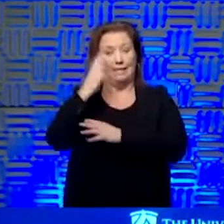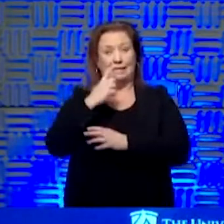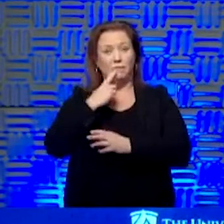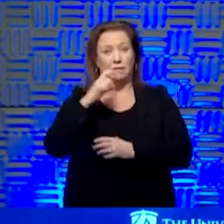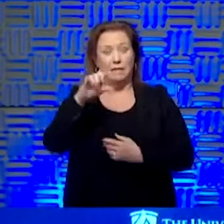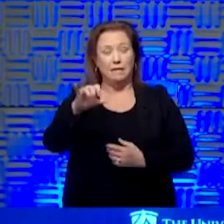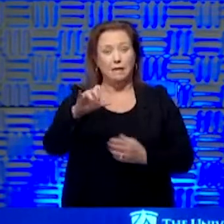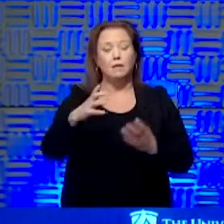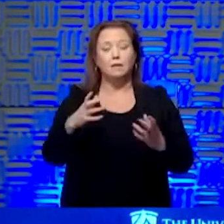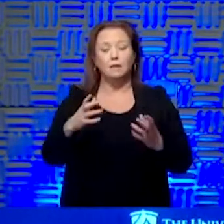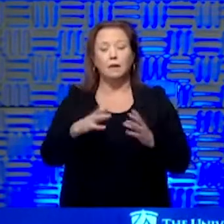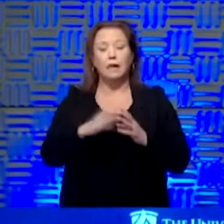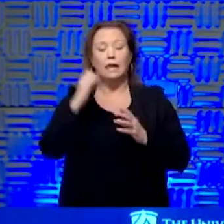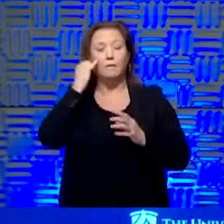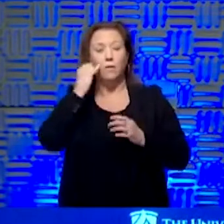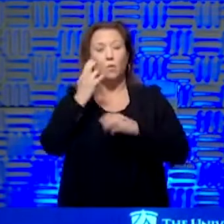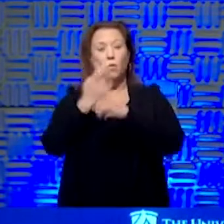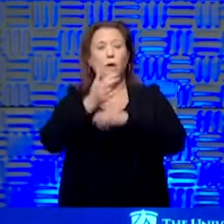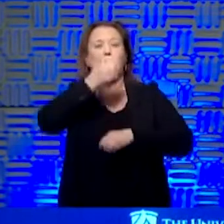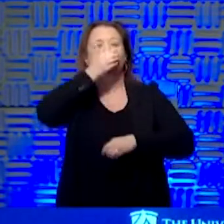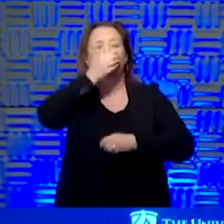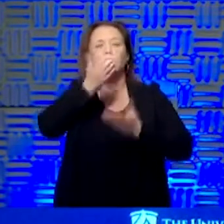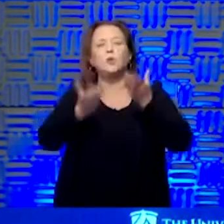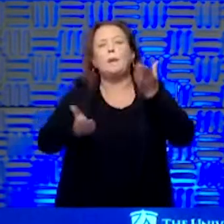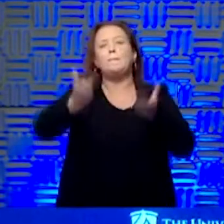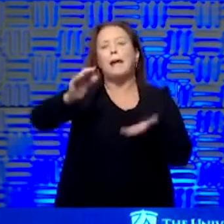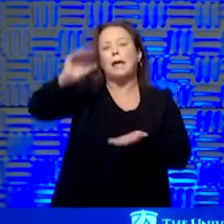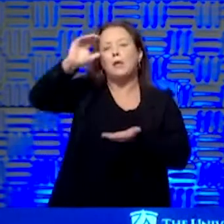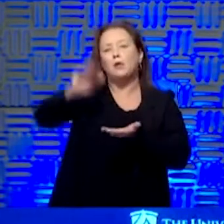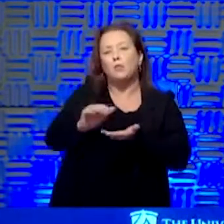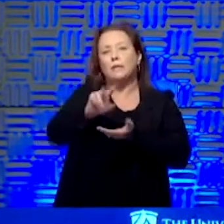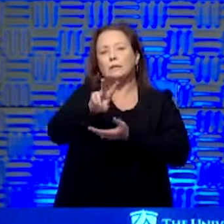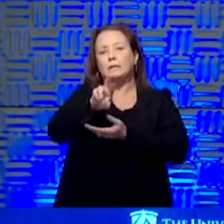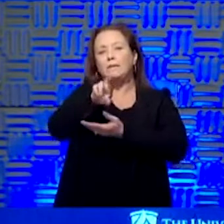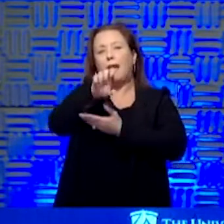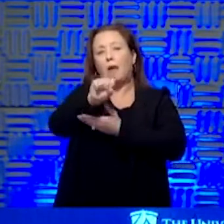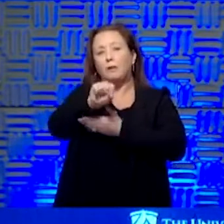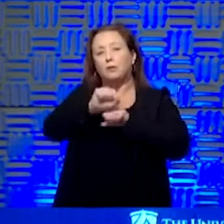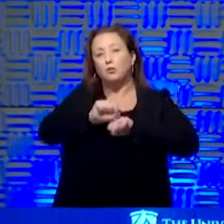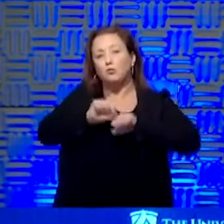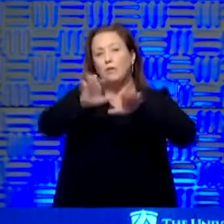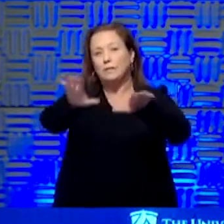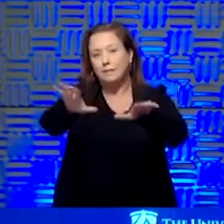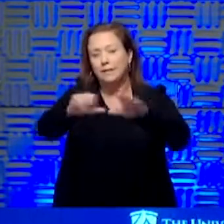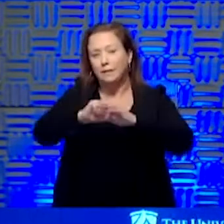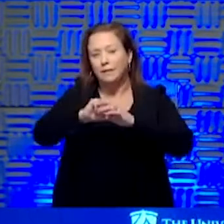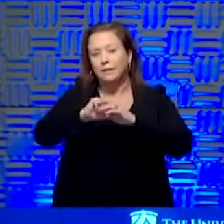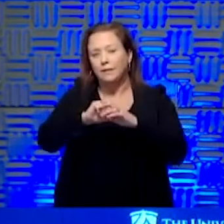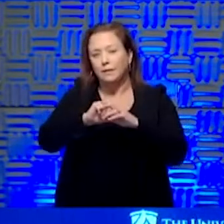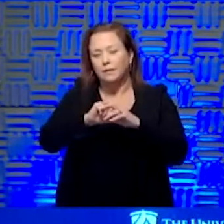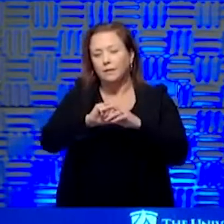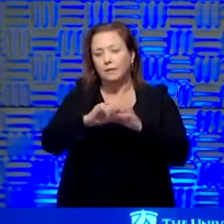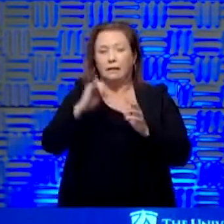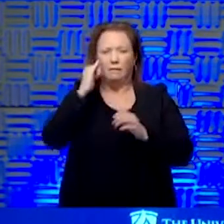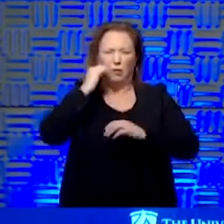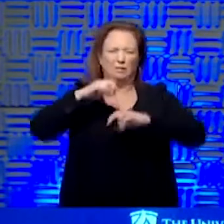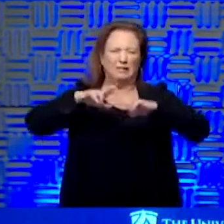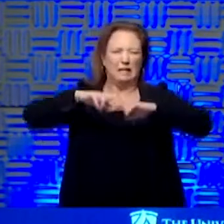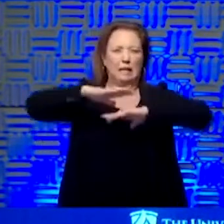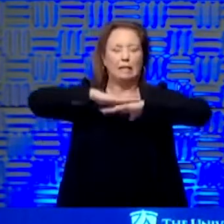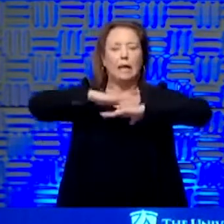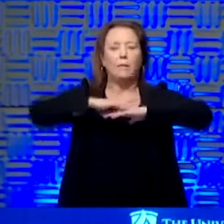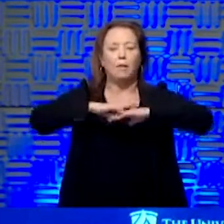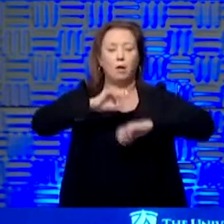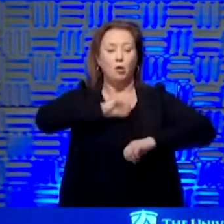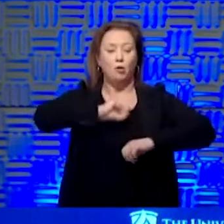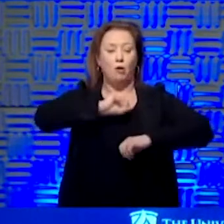that if you do that, you may decrease the amount of virus you transmit. Or if you're, you know, at a table or somewhere and you